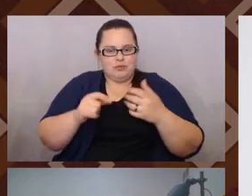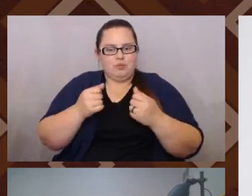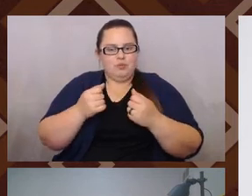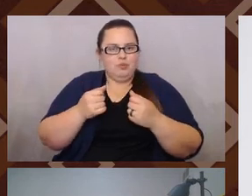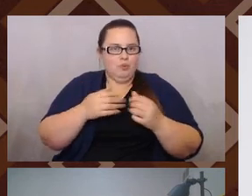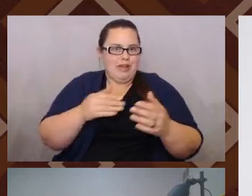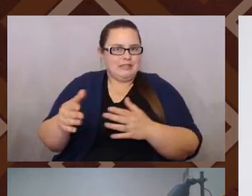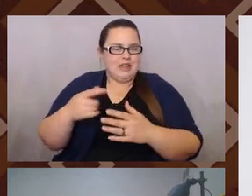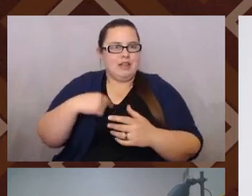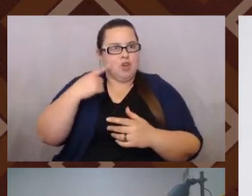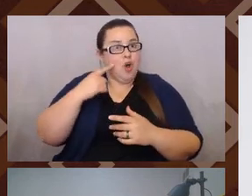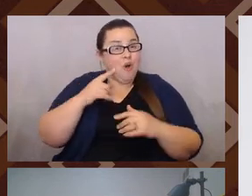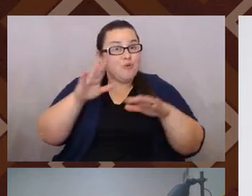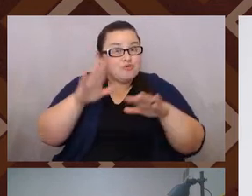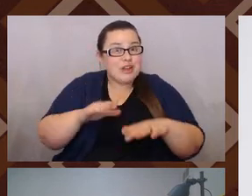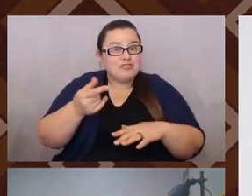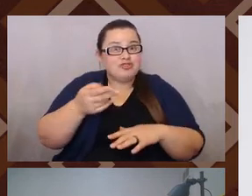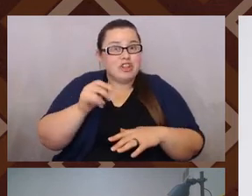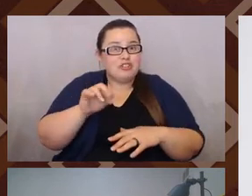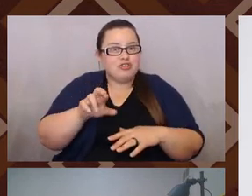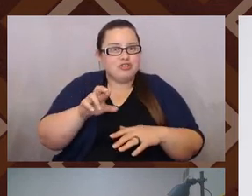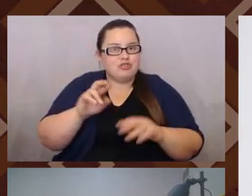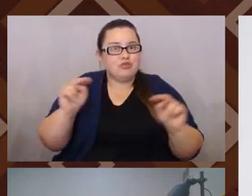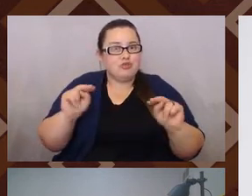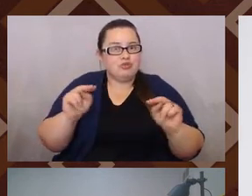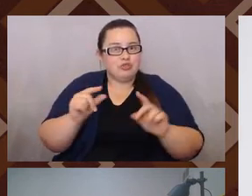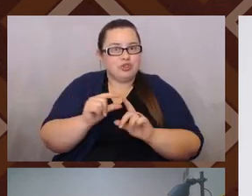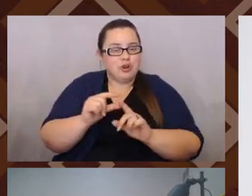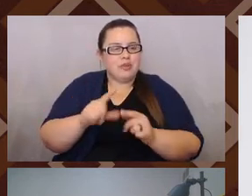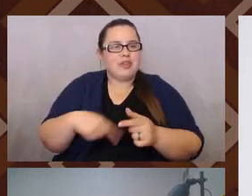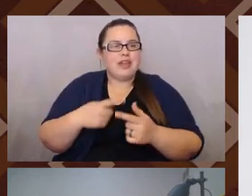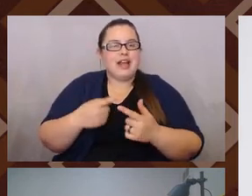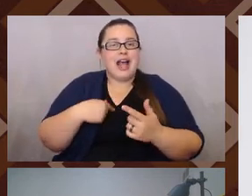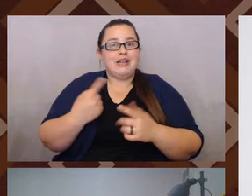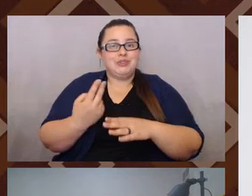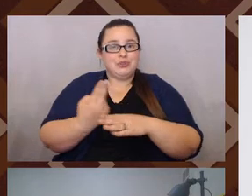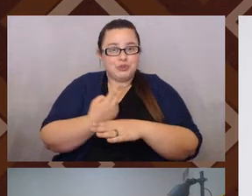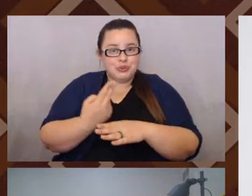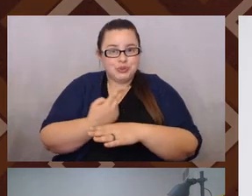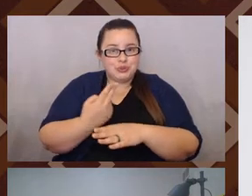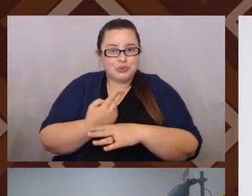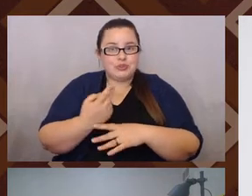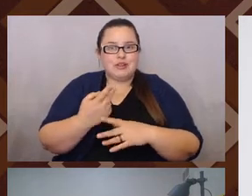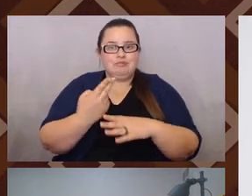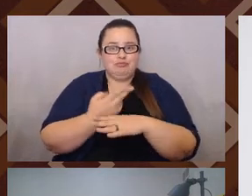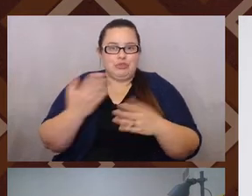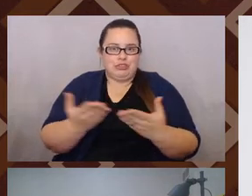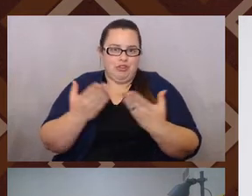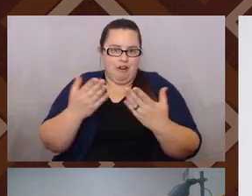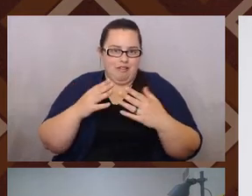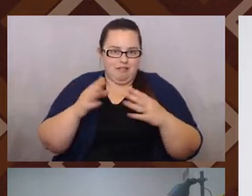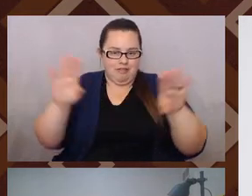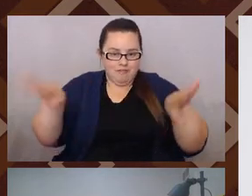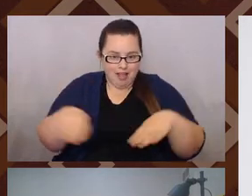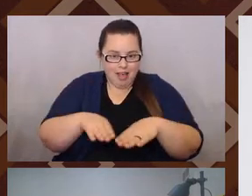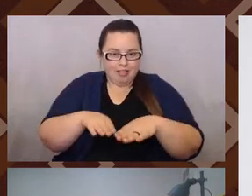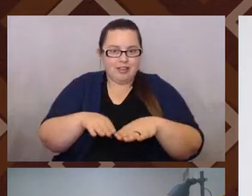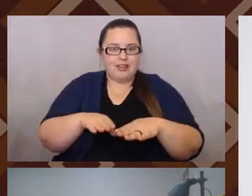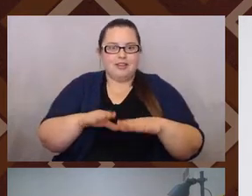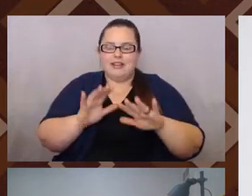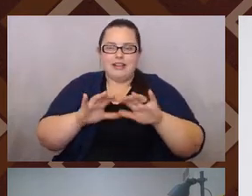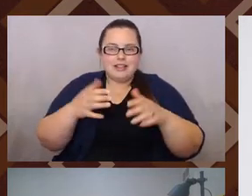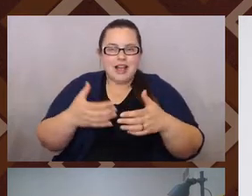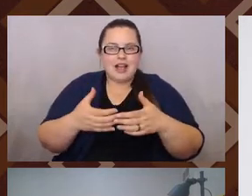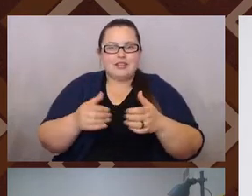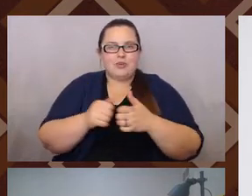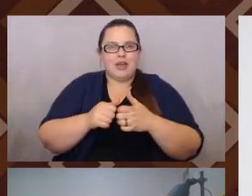gender, like mutual term. And then as I like used it, and even when I use it here in the Valley, um, in class with